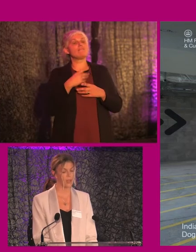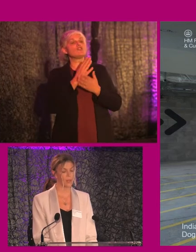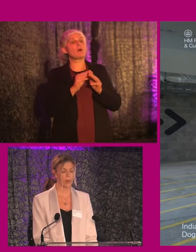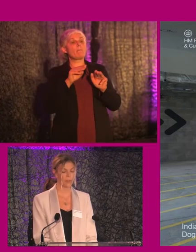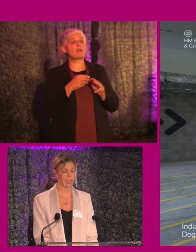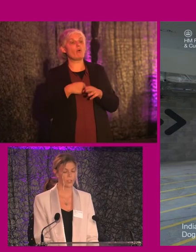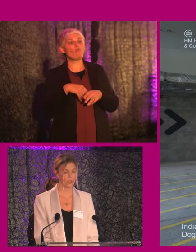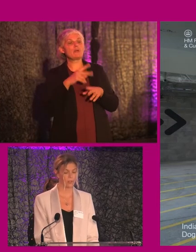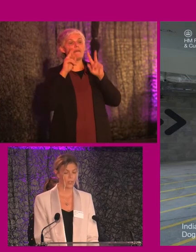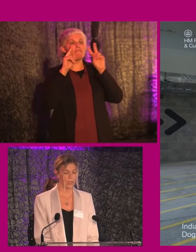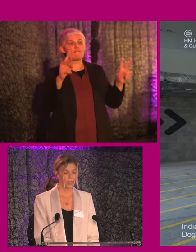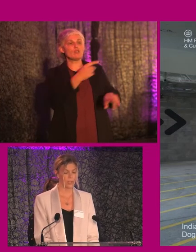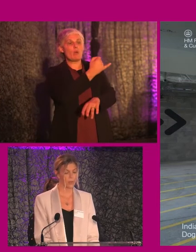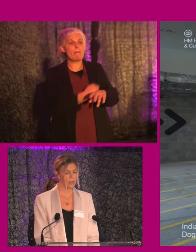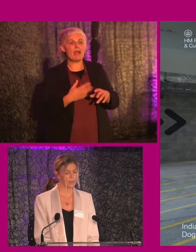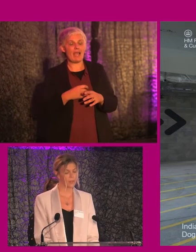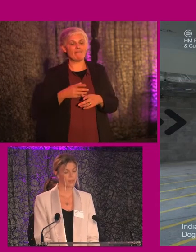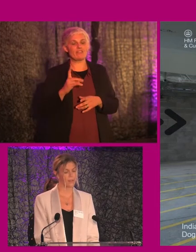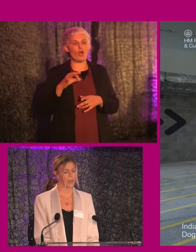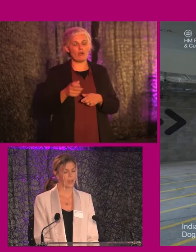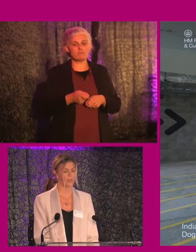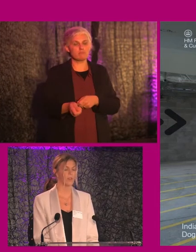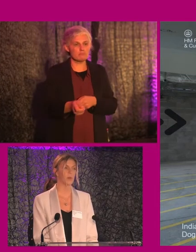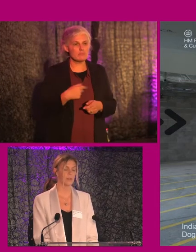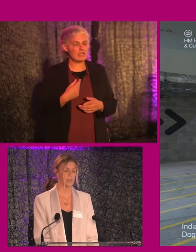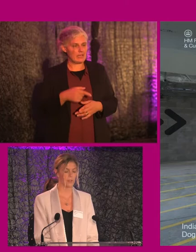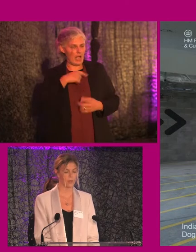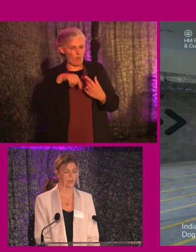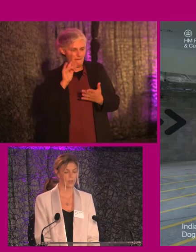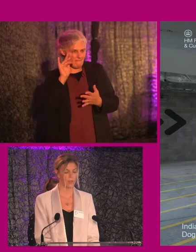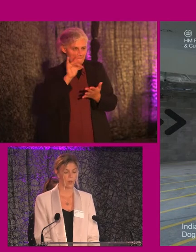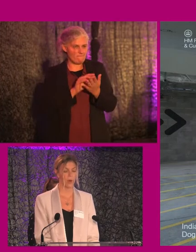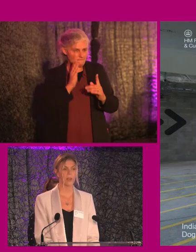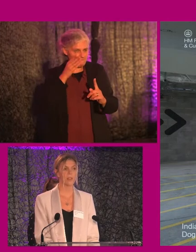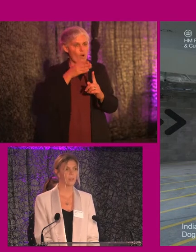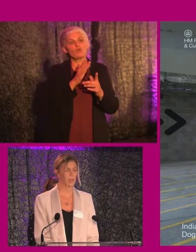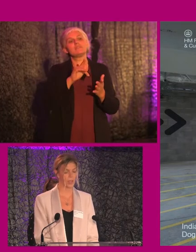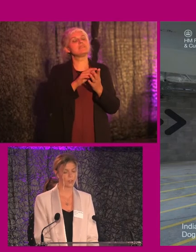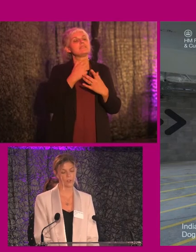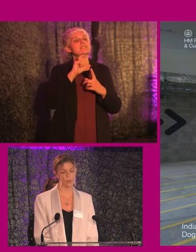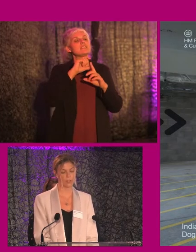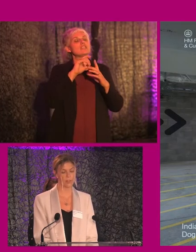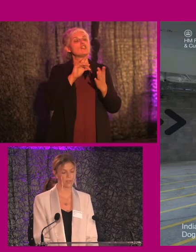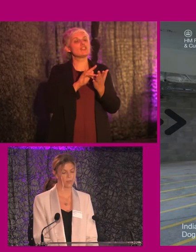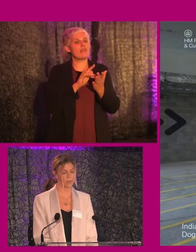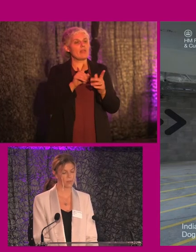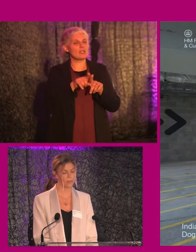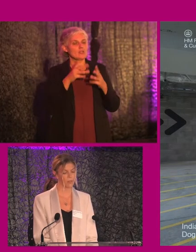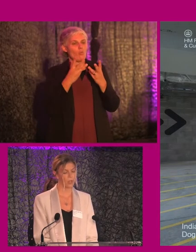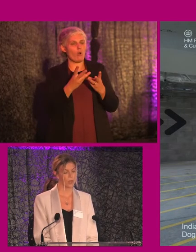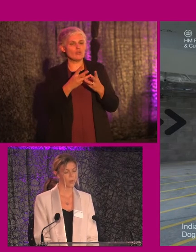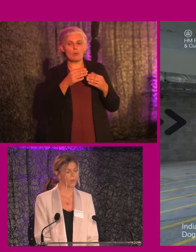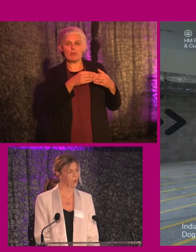who have guide dogs. India building is in the heart of Liverpool's city centre. Where can these guide dogs go to relieve themselves?